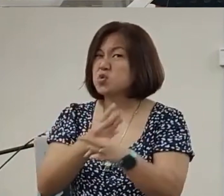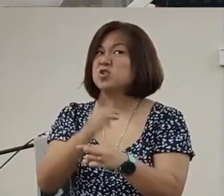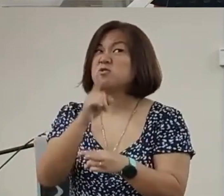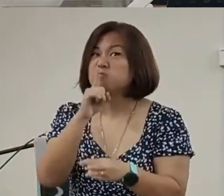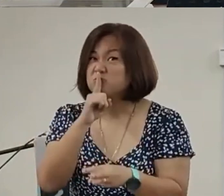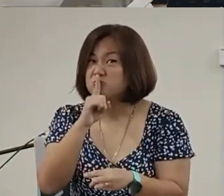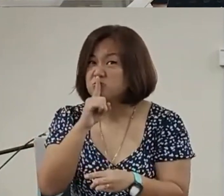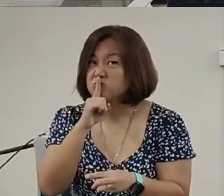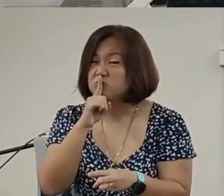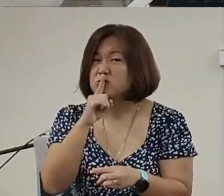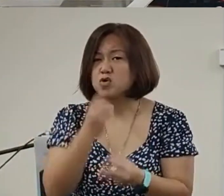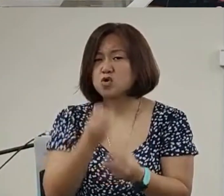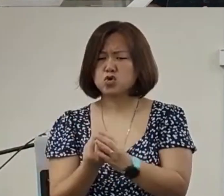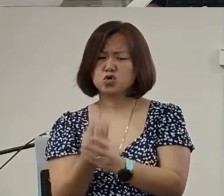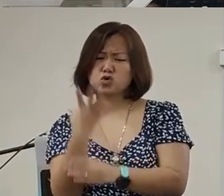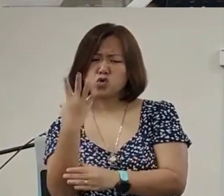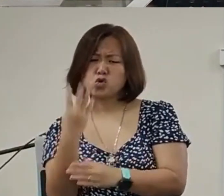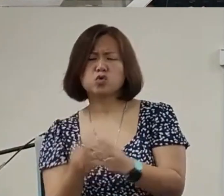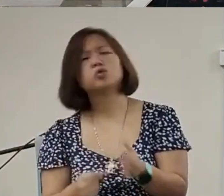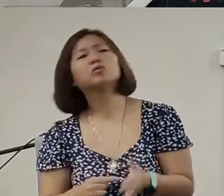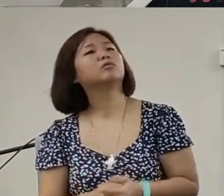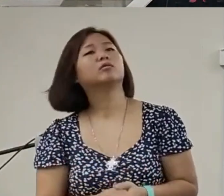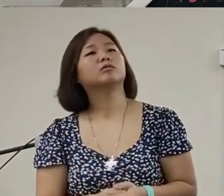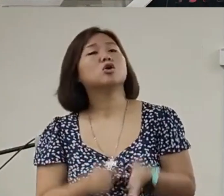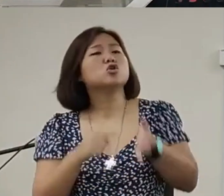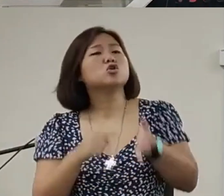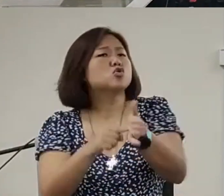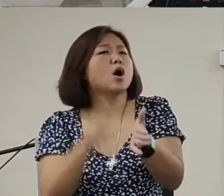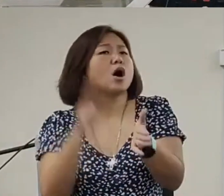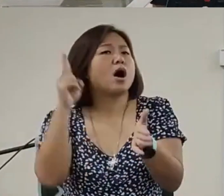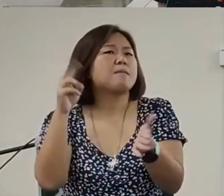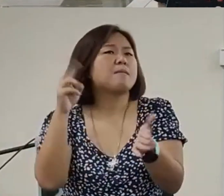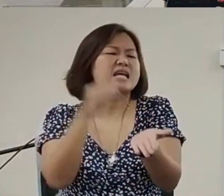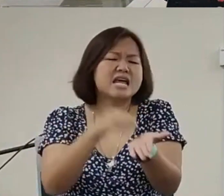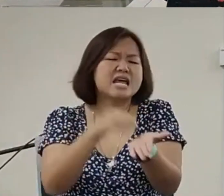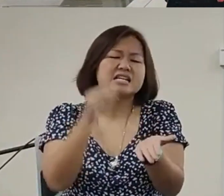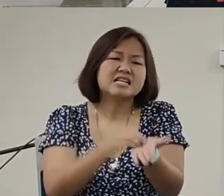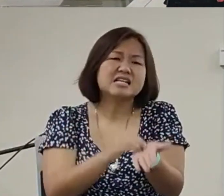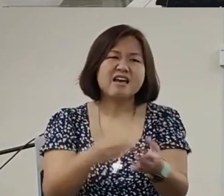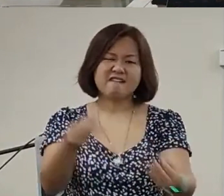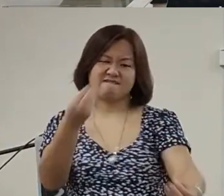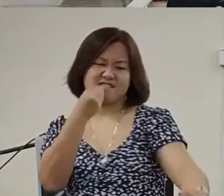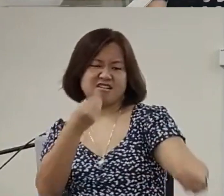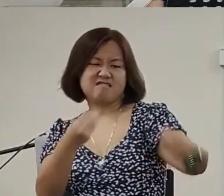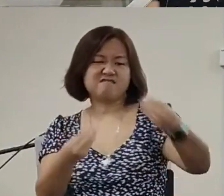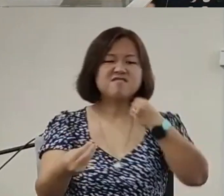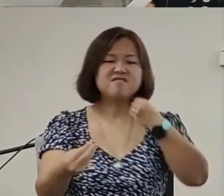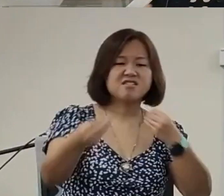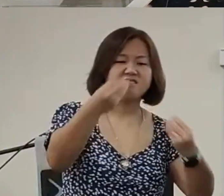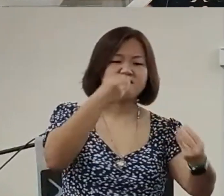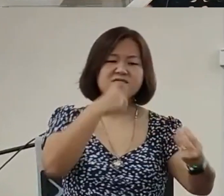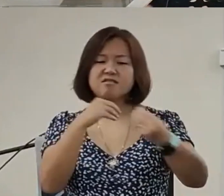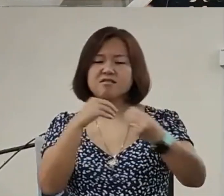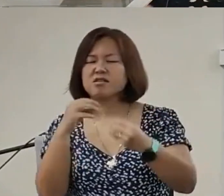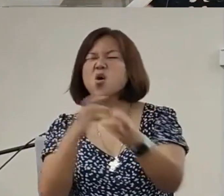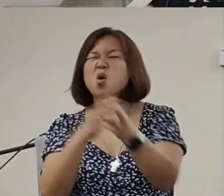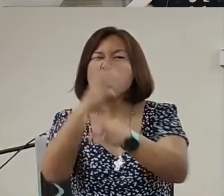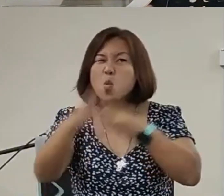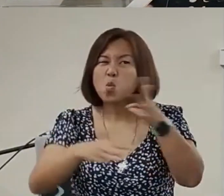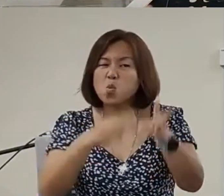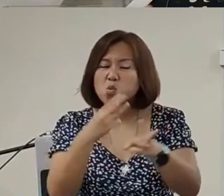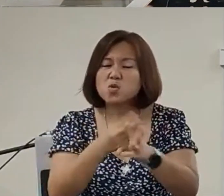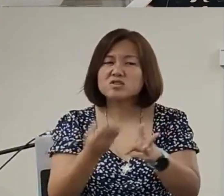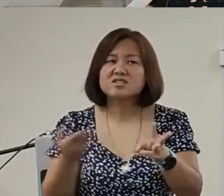up on your TikTok and your YouTube and that's how it is and you're going to go all feeling yourself not allowing the world to shut